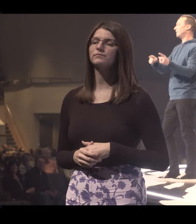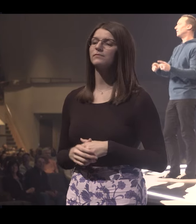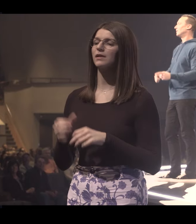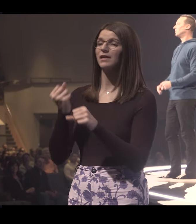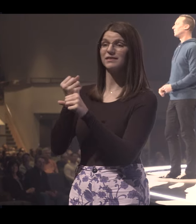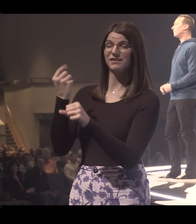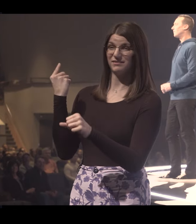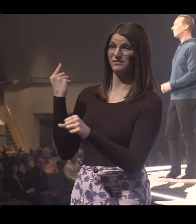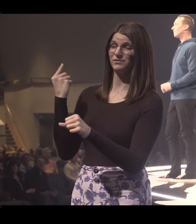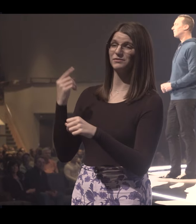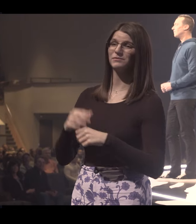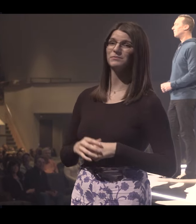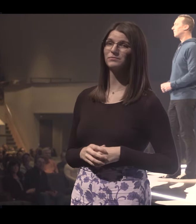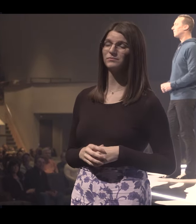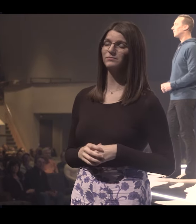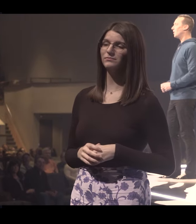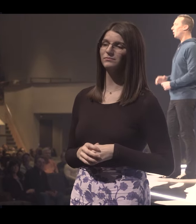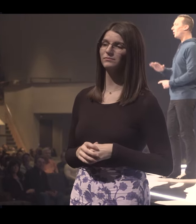He said last year,